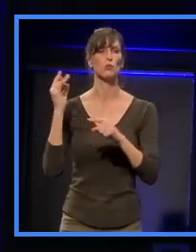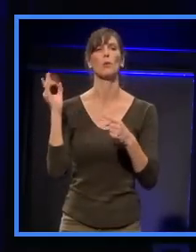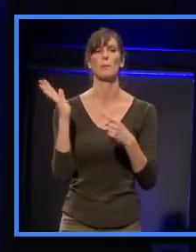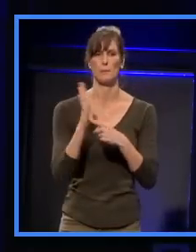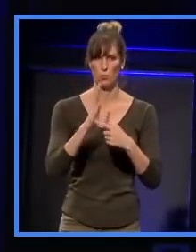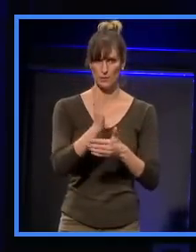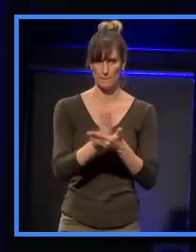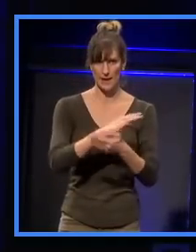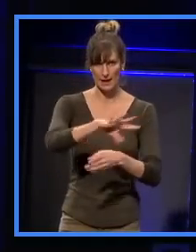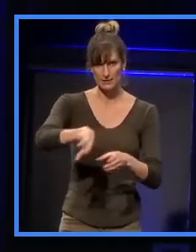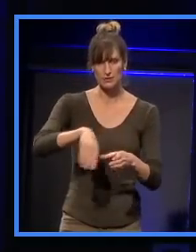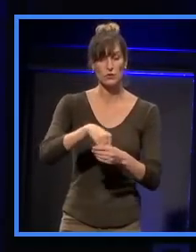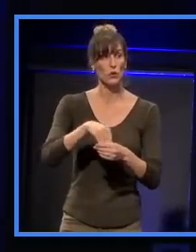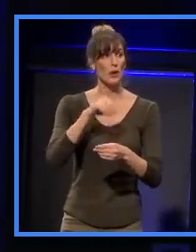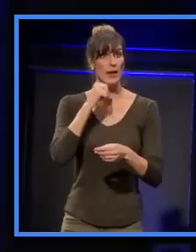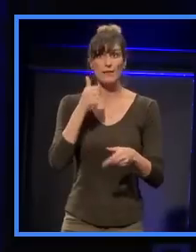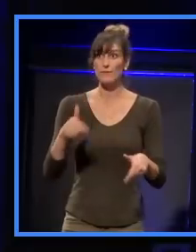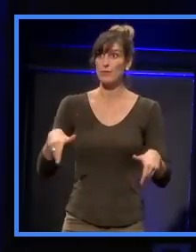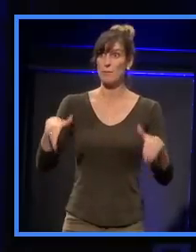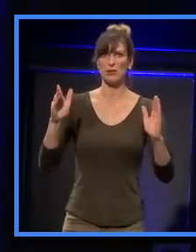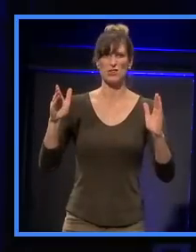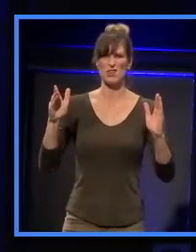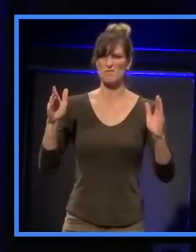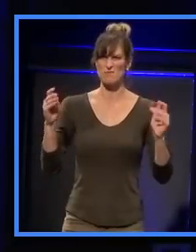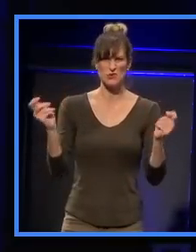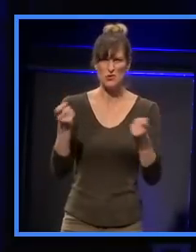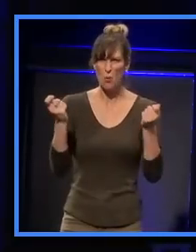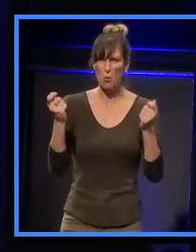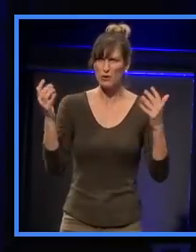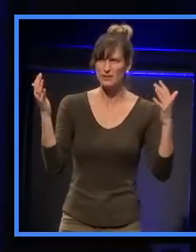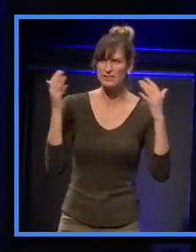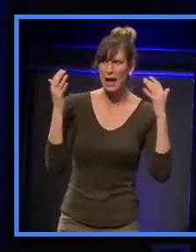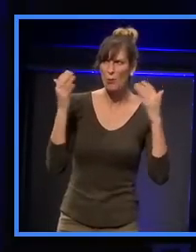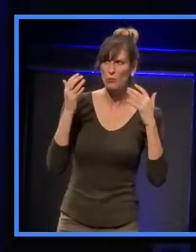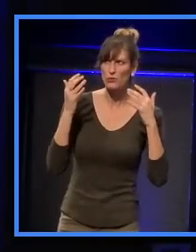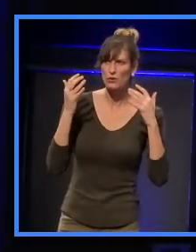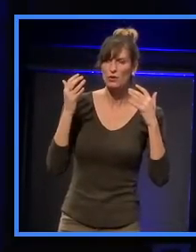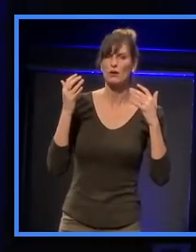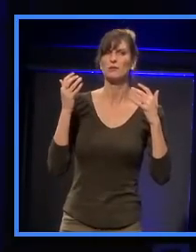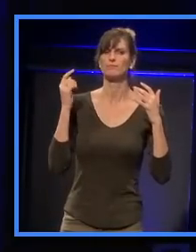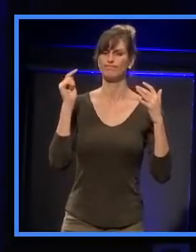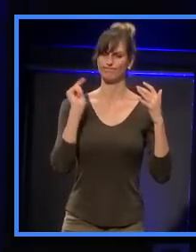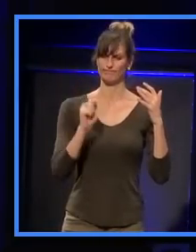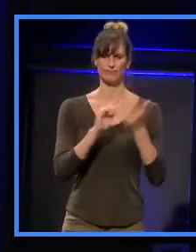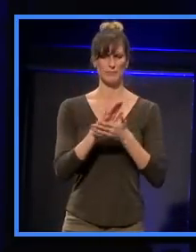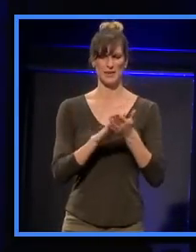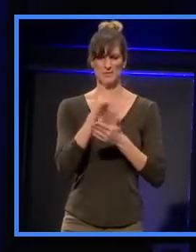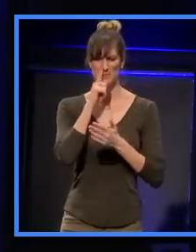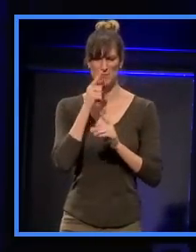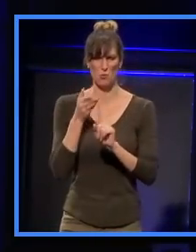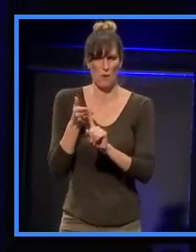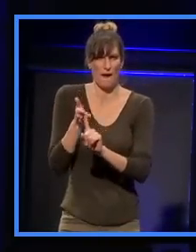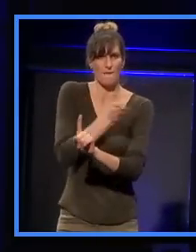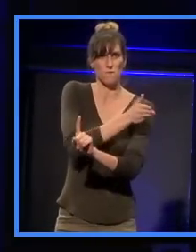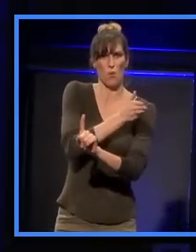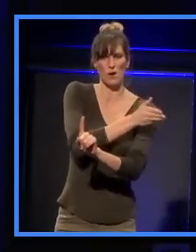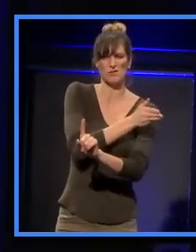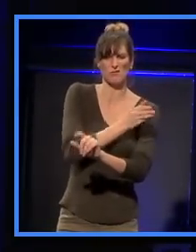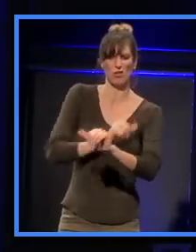said, if the building doesn't work from an acoustic perspective, then it very quickly becomes a place that people don't want to go to.